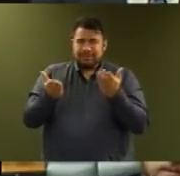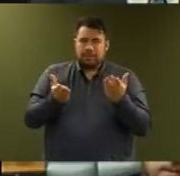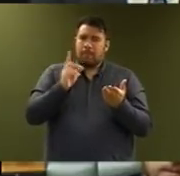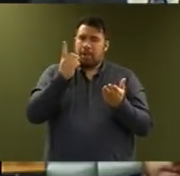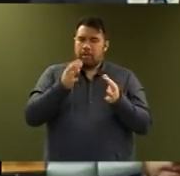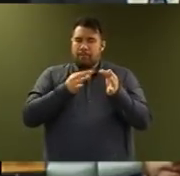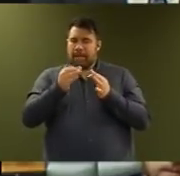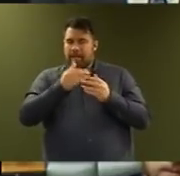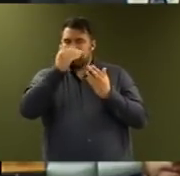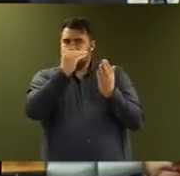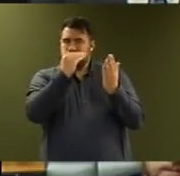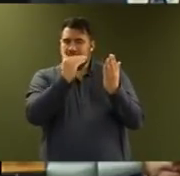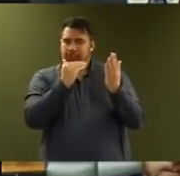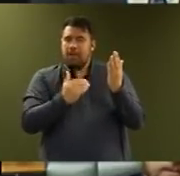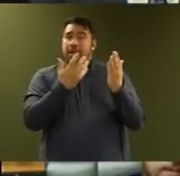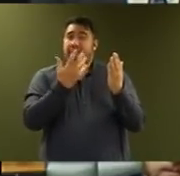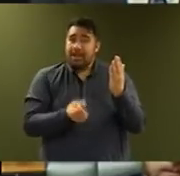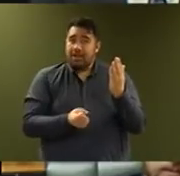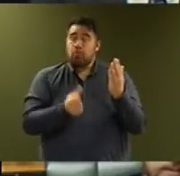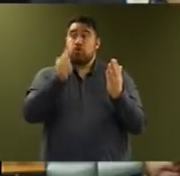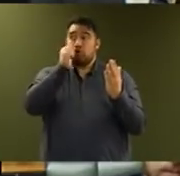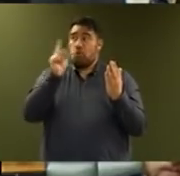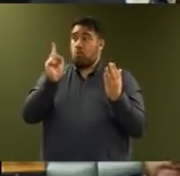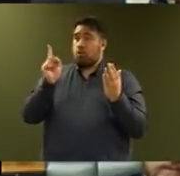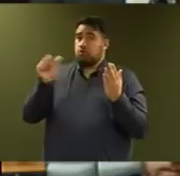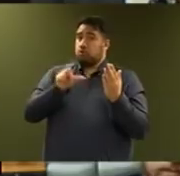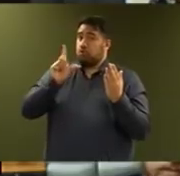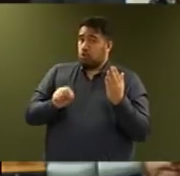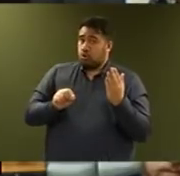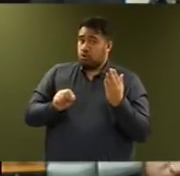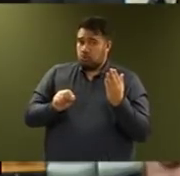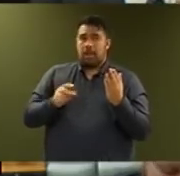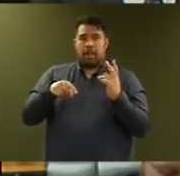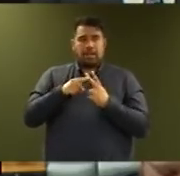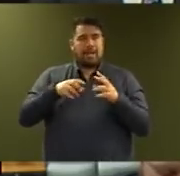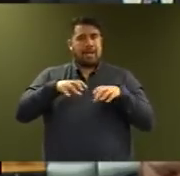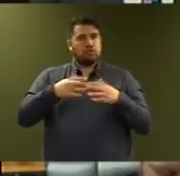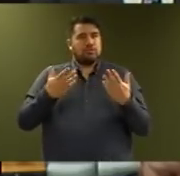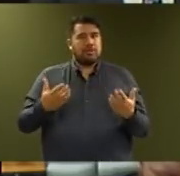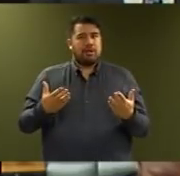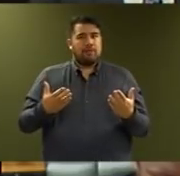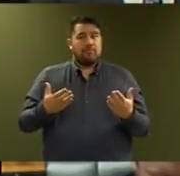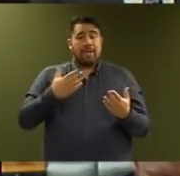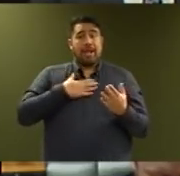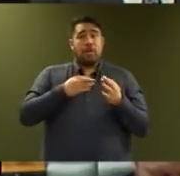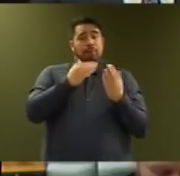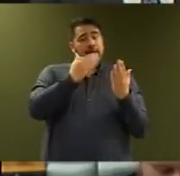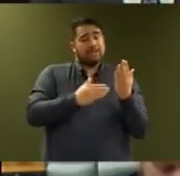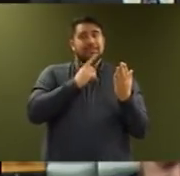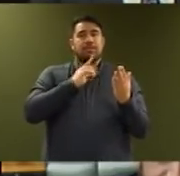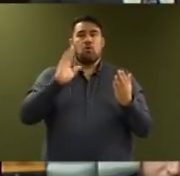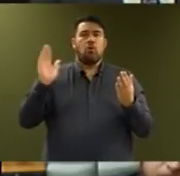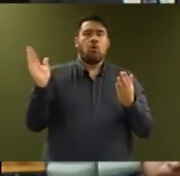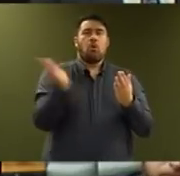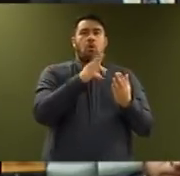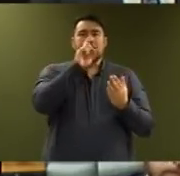we know what needs to be done and we are getting on with it. In our plan all Kiwis help to grow prosperity and get